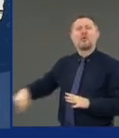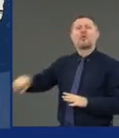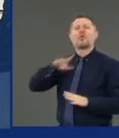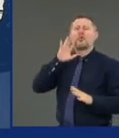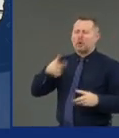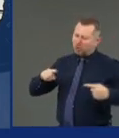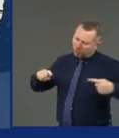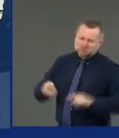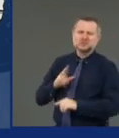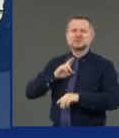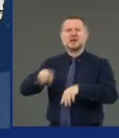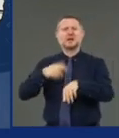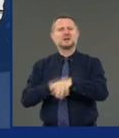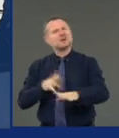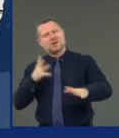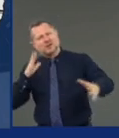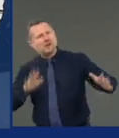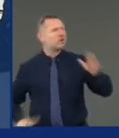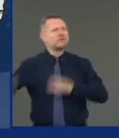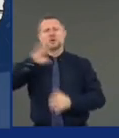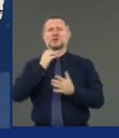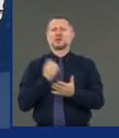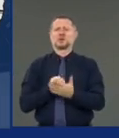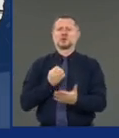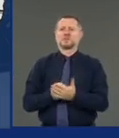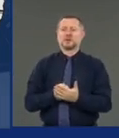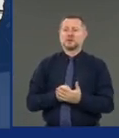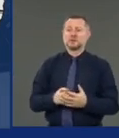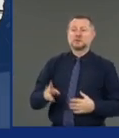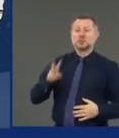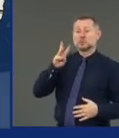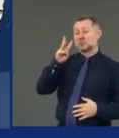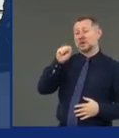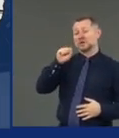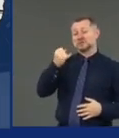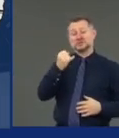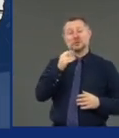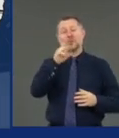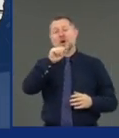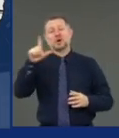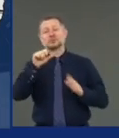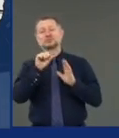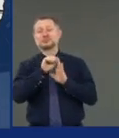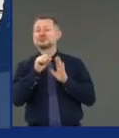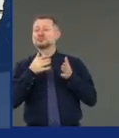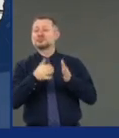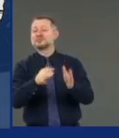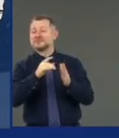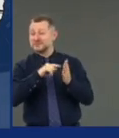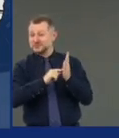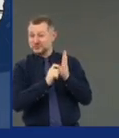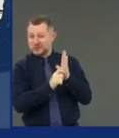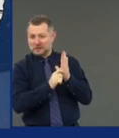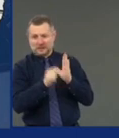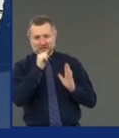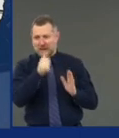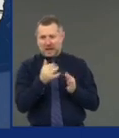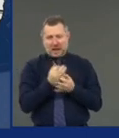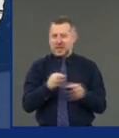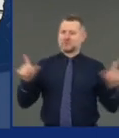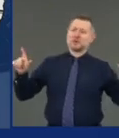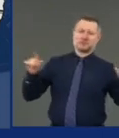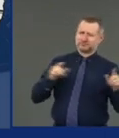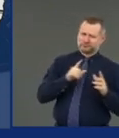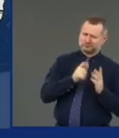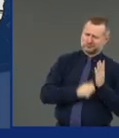not exactly a liberal publication, makes the point that on the economy cuts to